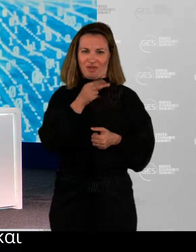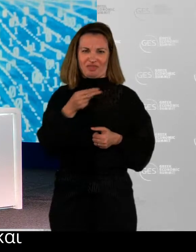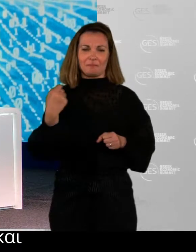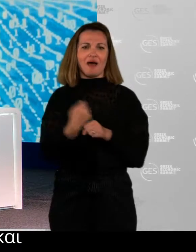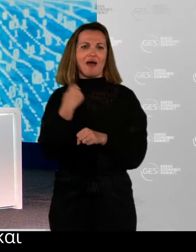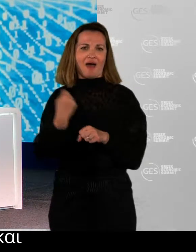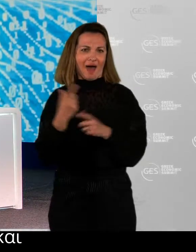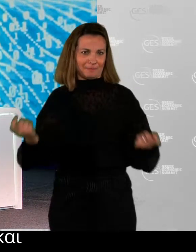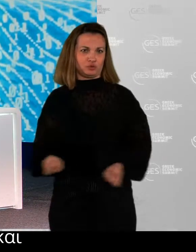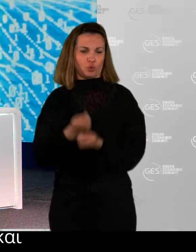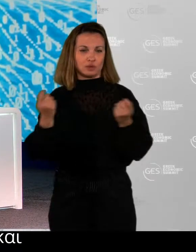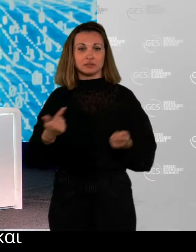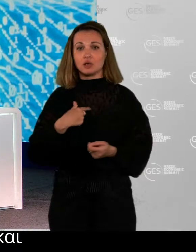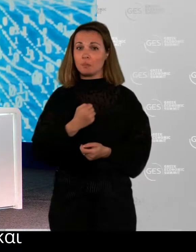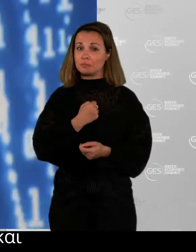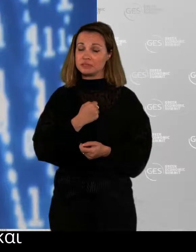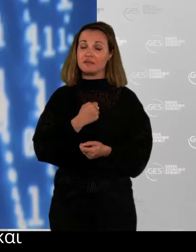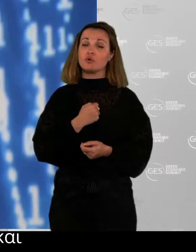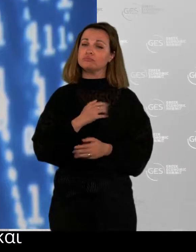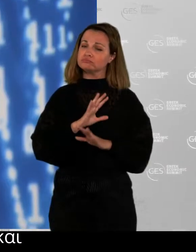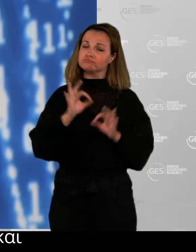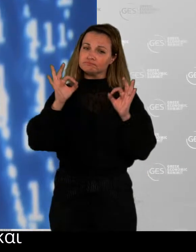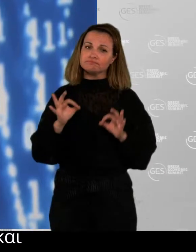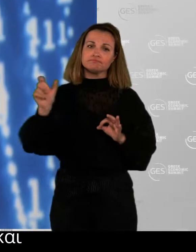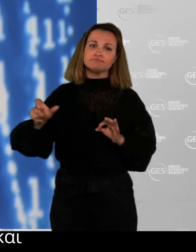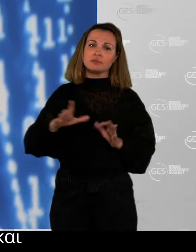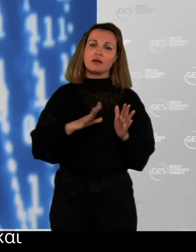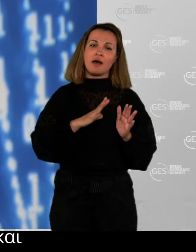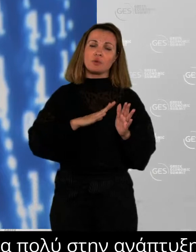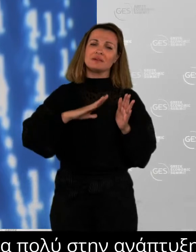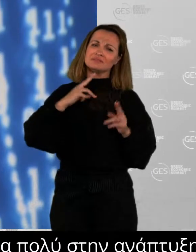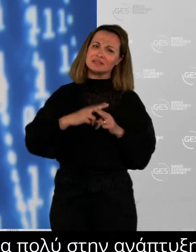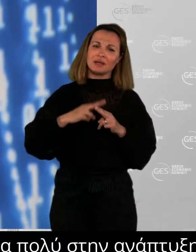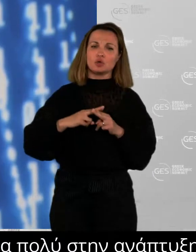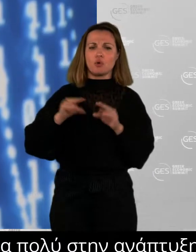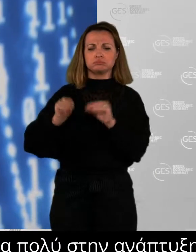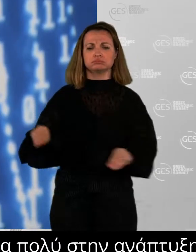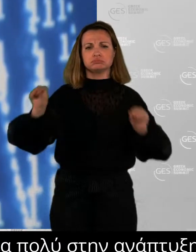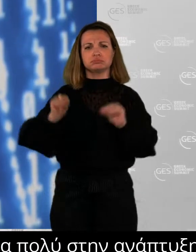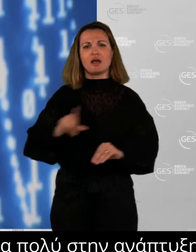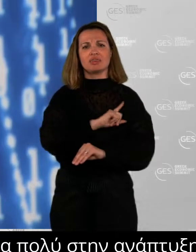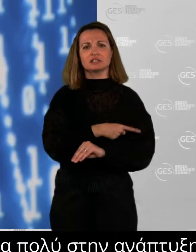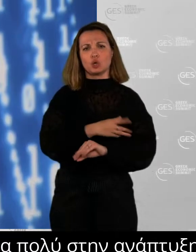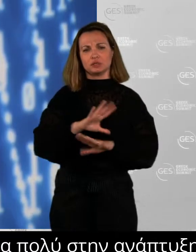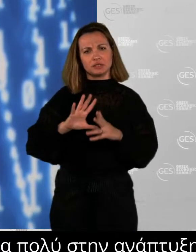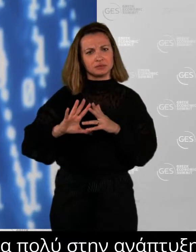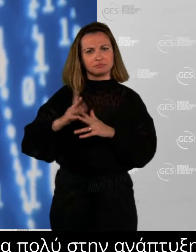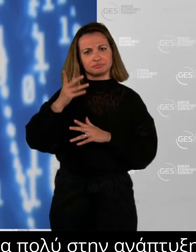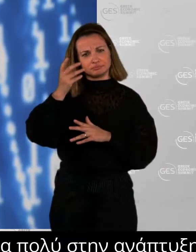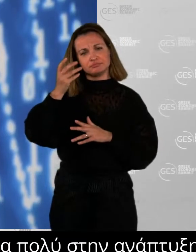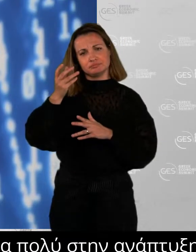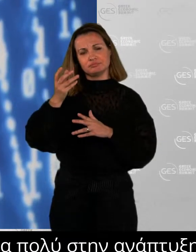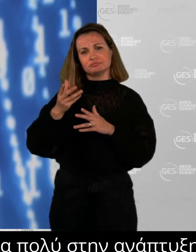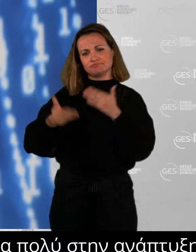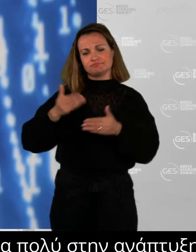reskilling them. And I, by no means, I believe that organizations today are ready to kind of transition this in a fully digital way.